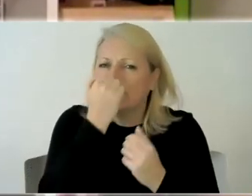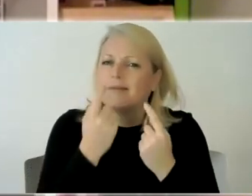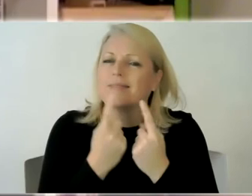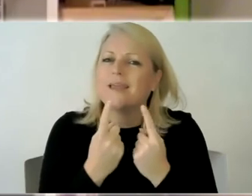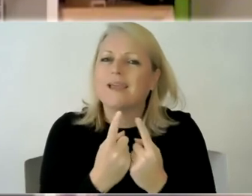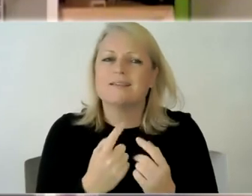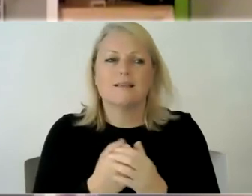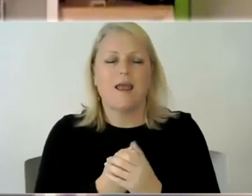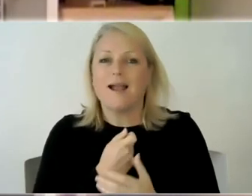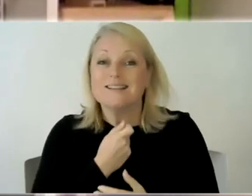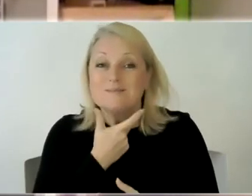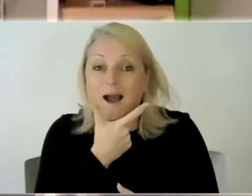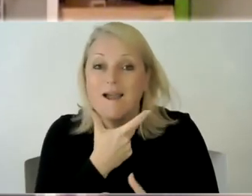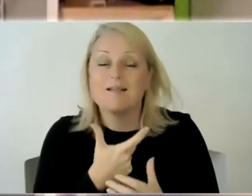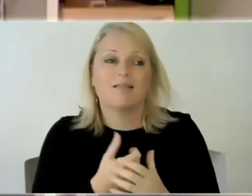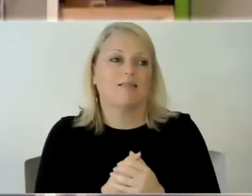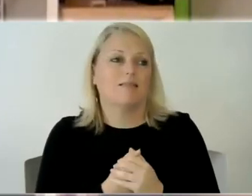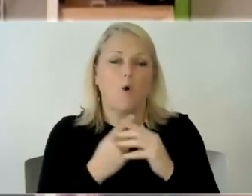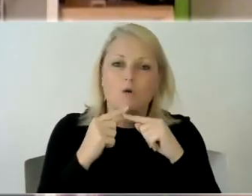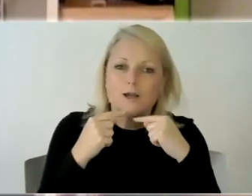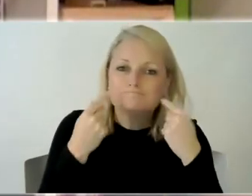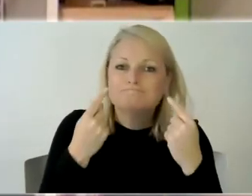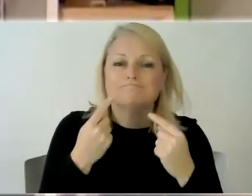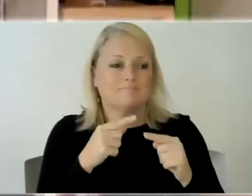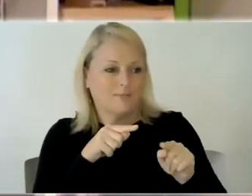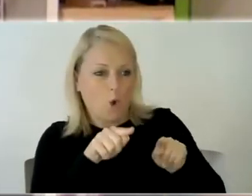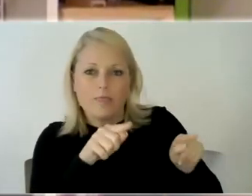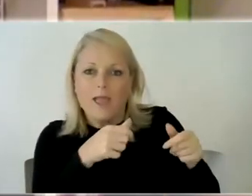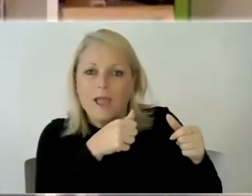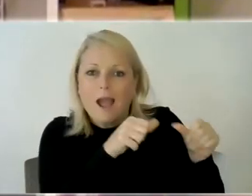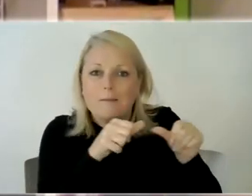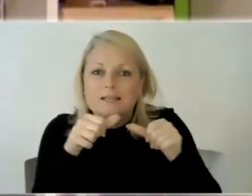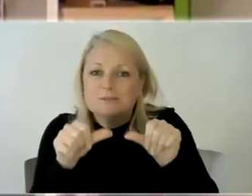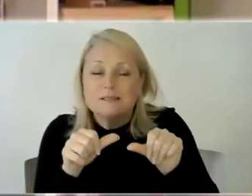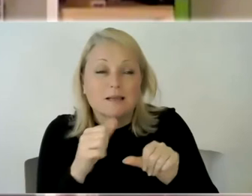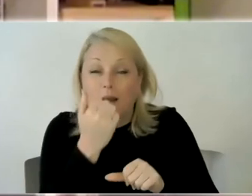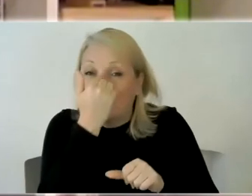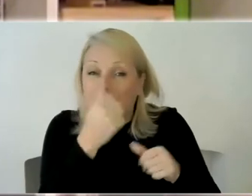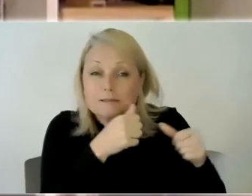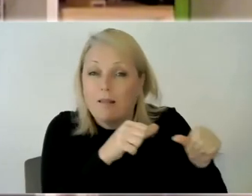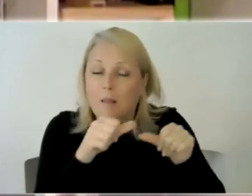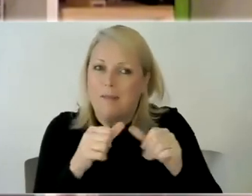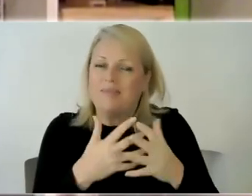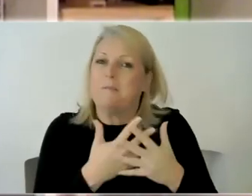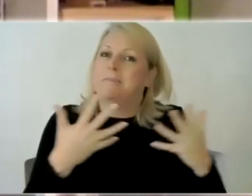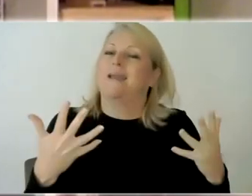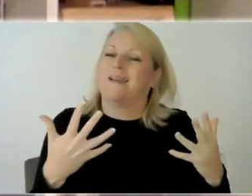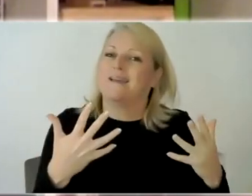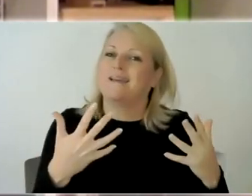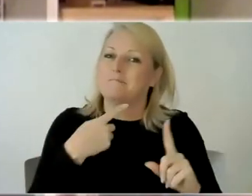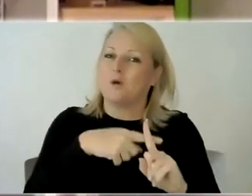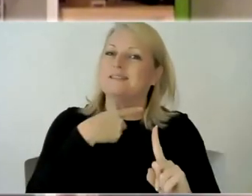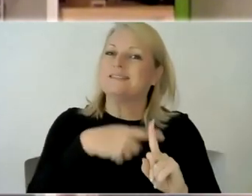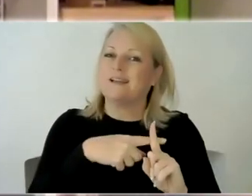and every little accomplishment that they that they manage is huge and if you can fill yourself with those